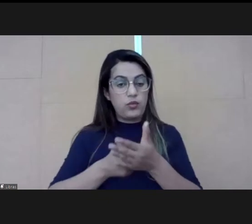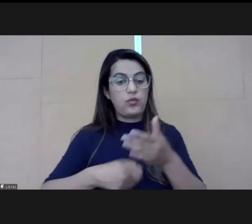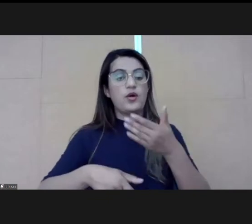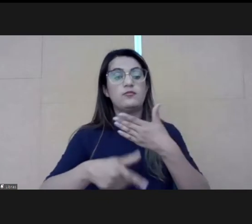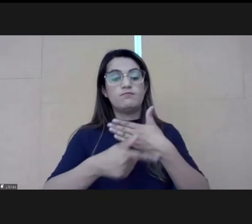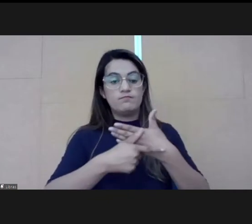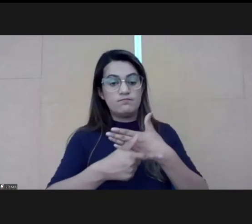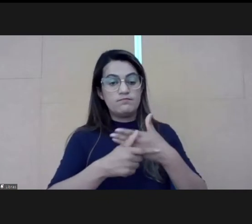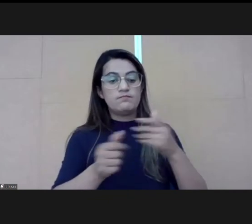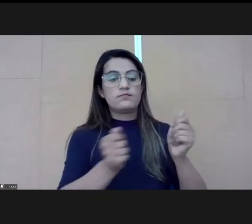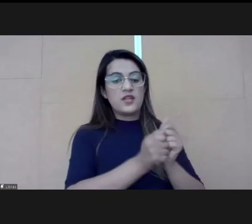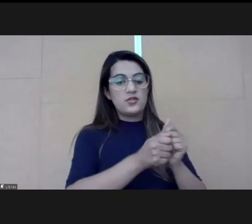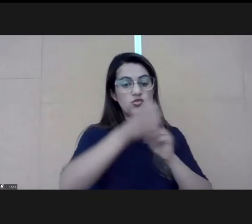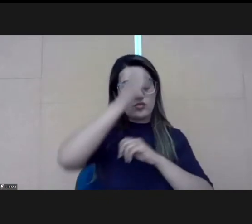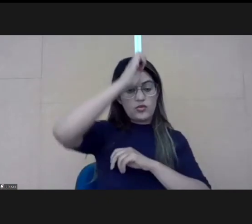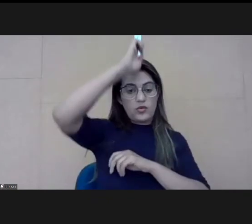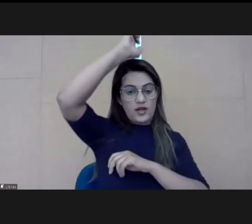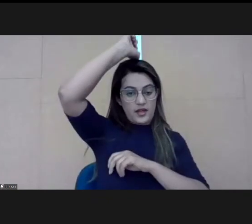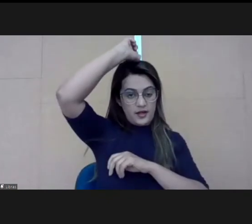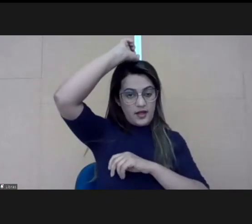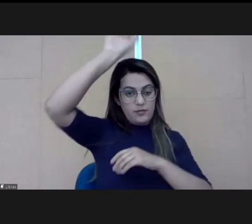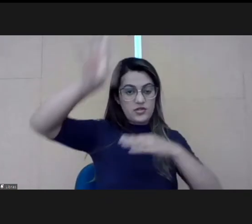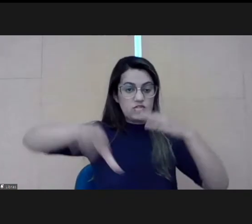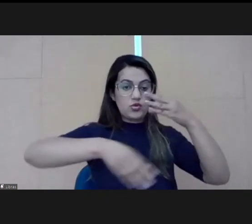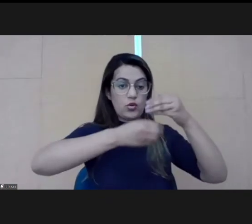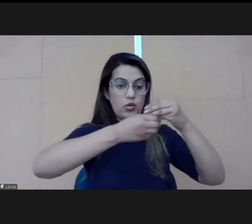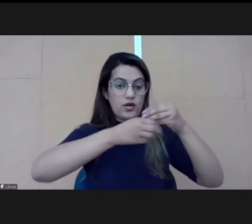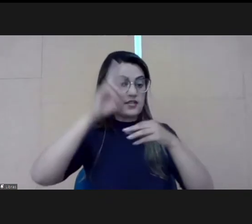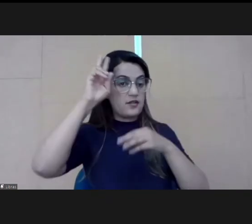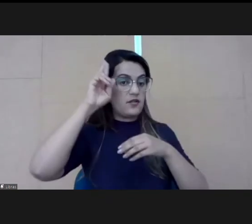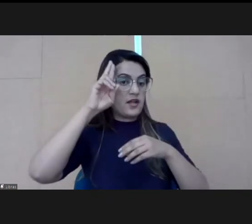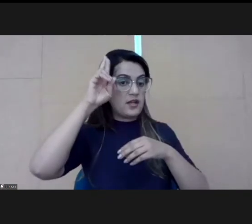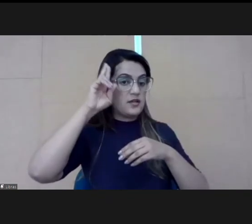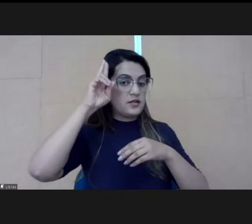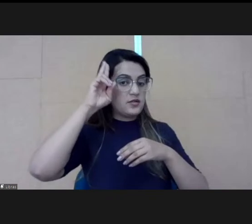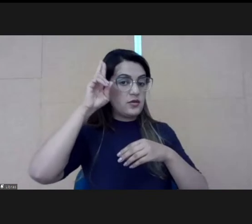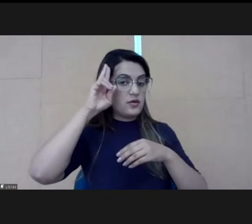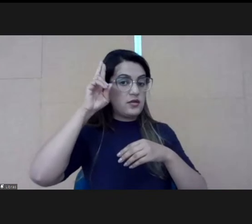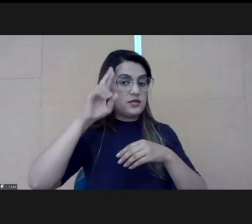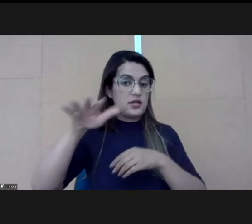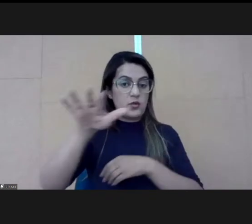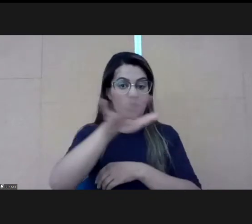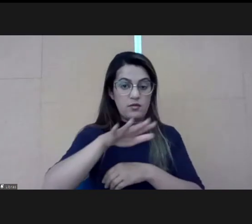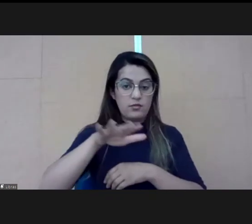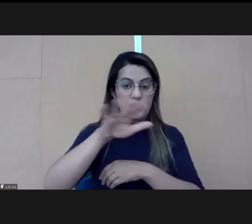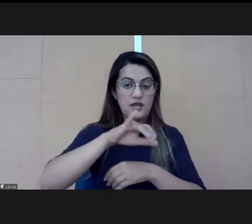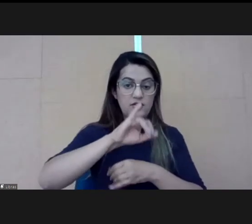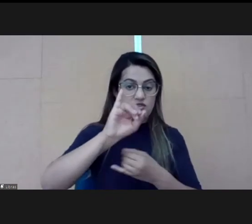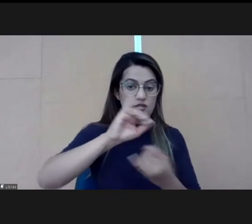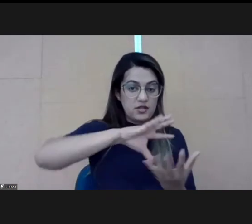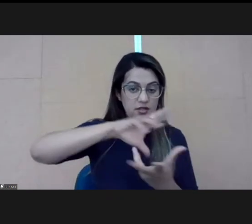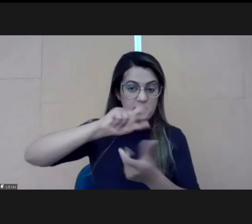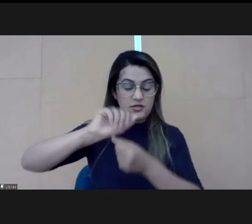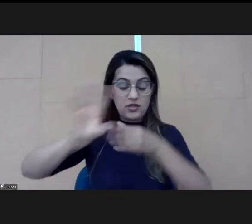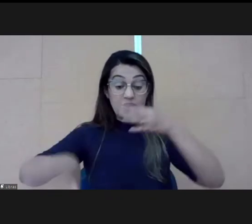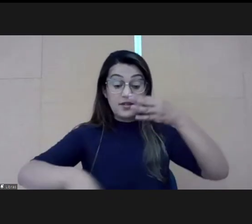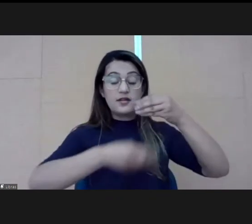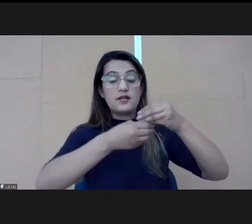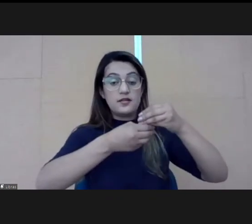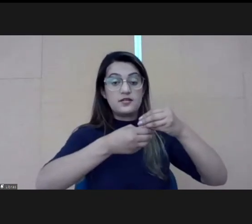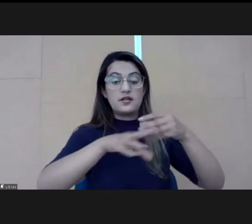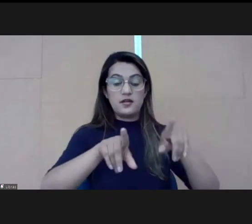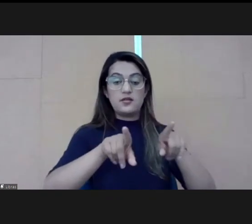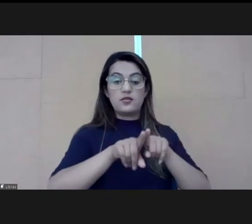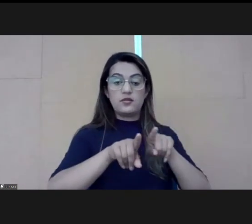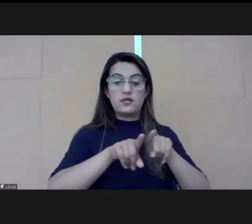this important role together with NAPI to reflect about NAPI and the international environment.